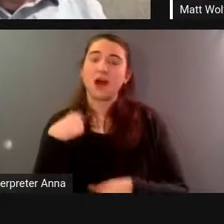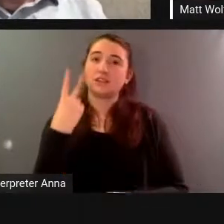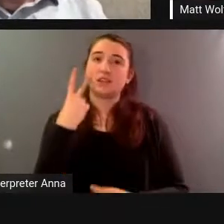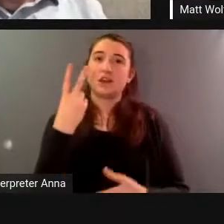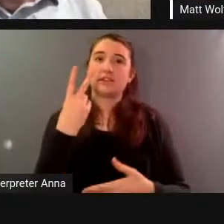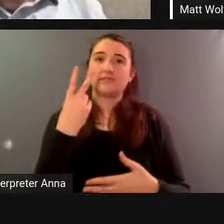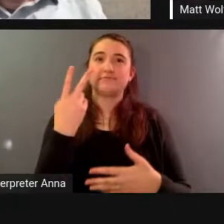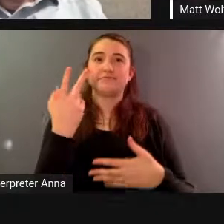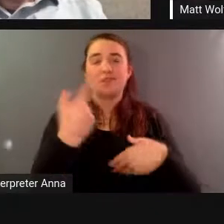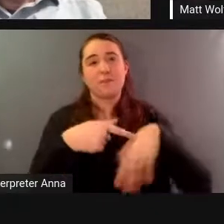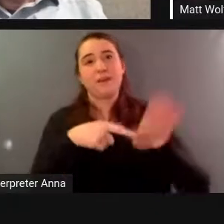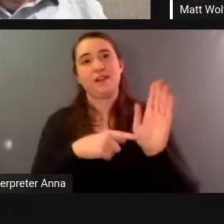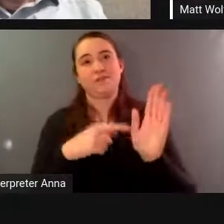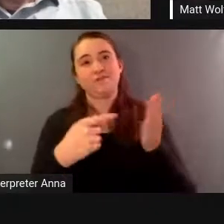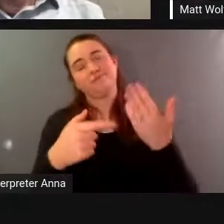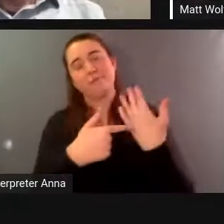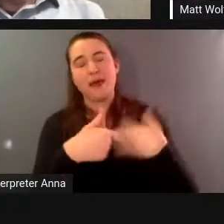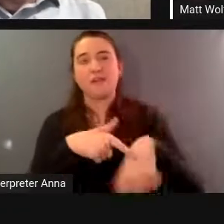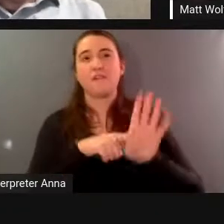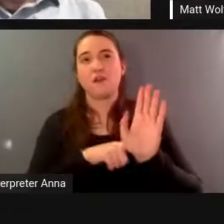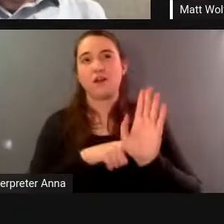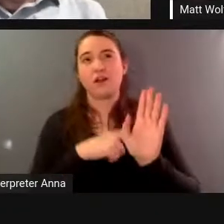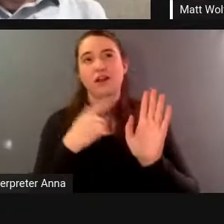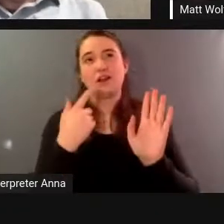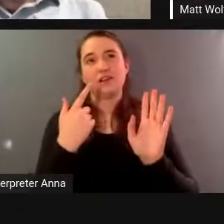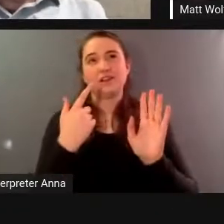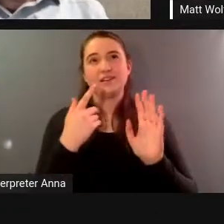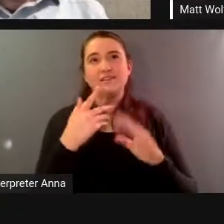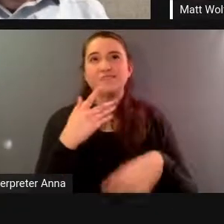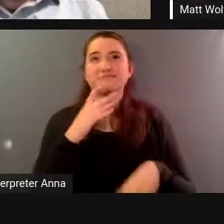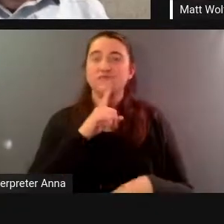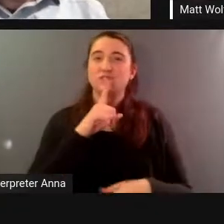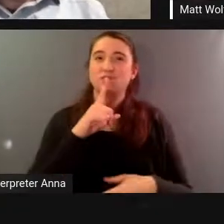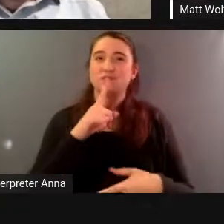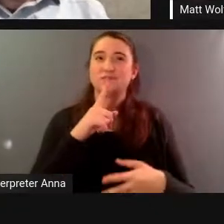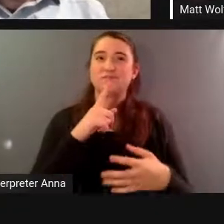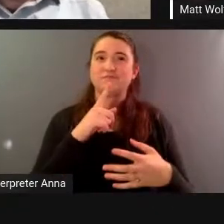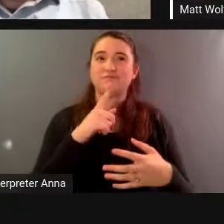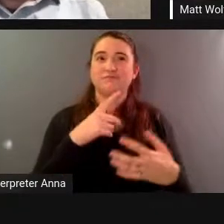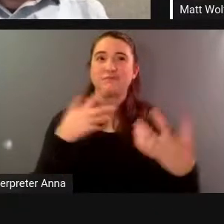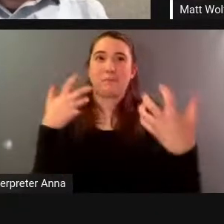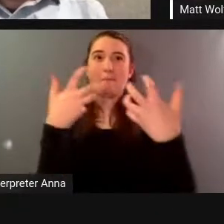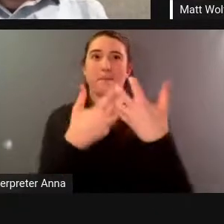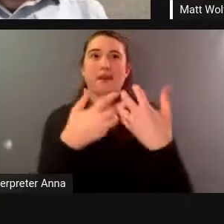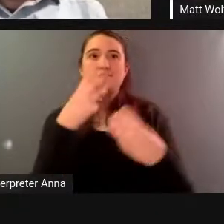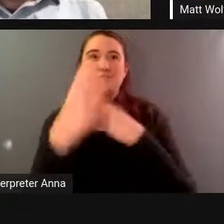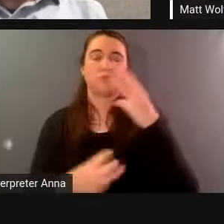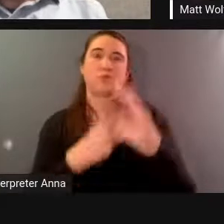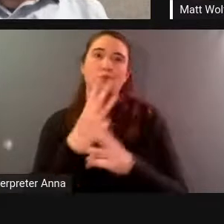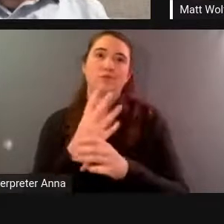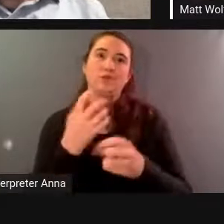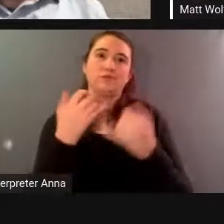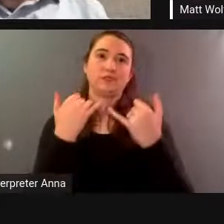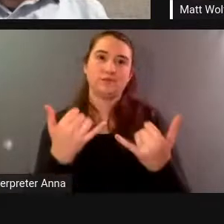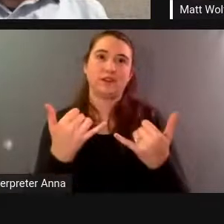is apt to um describe the circumstances today that that threaten our survival on the planet